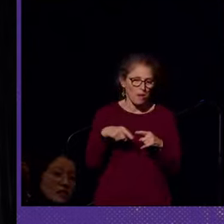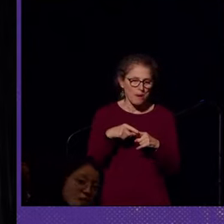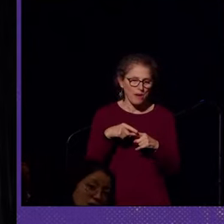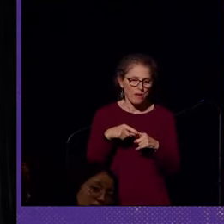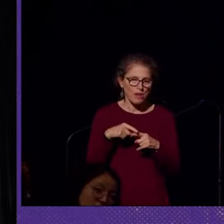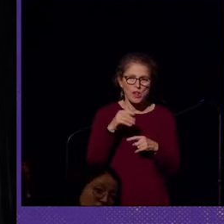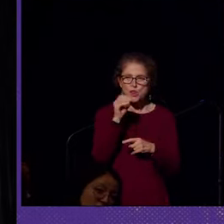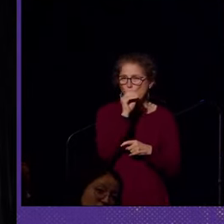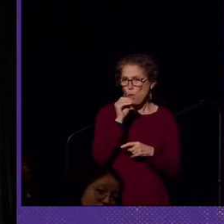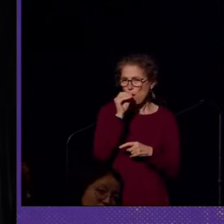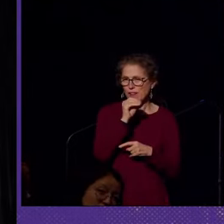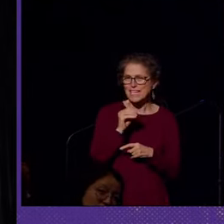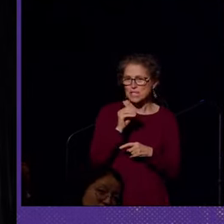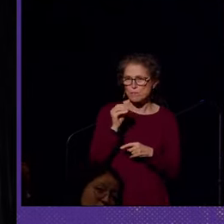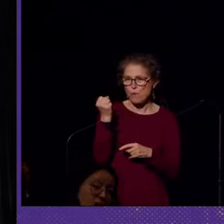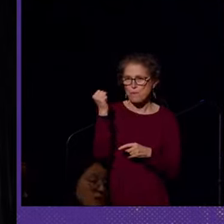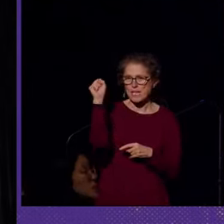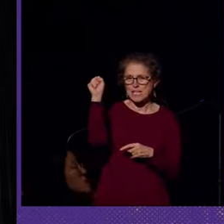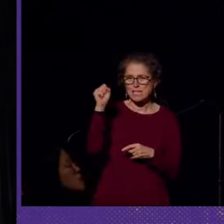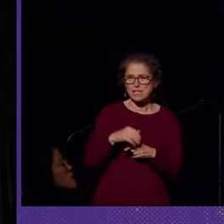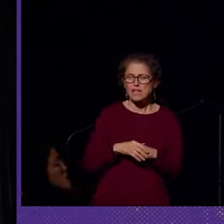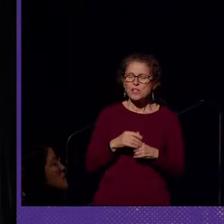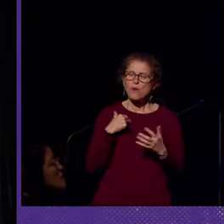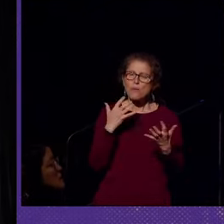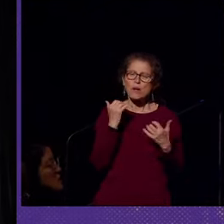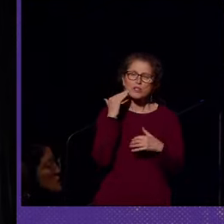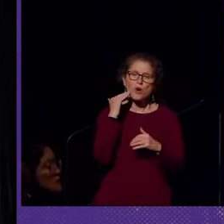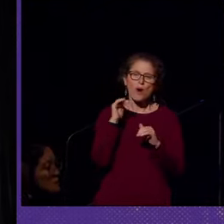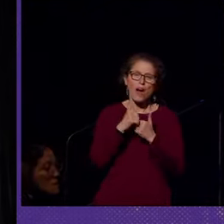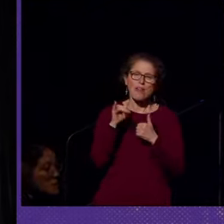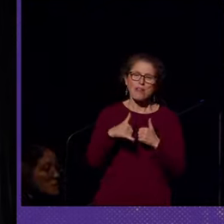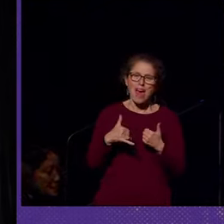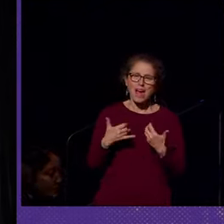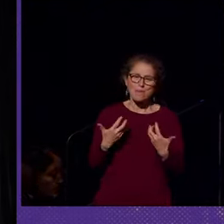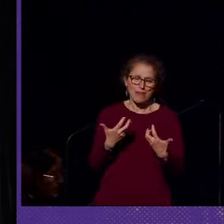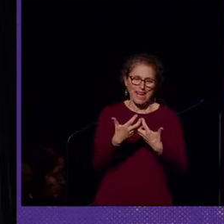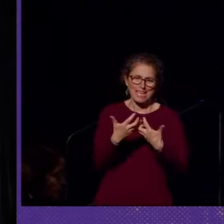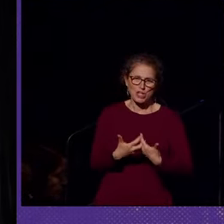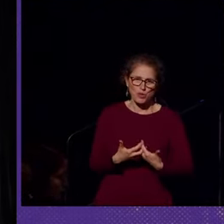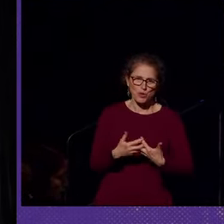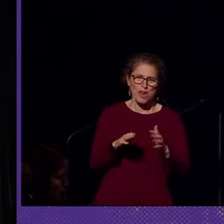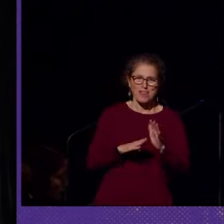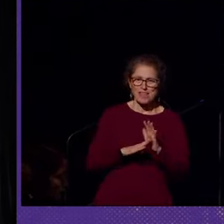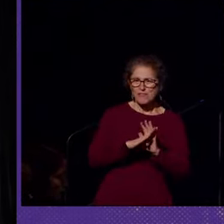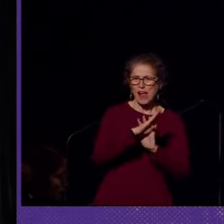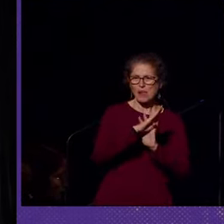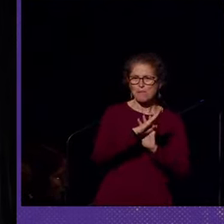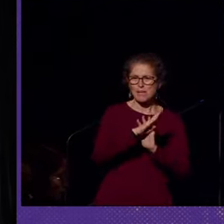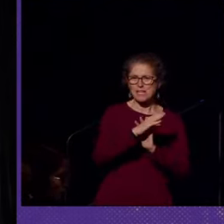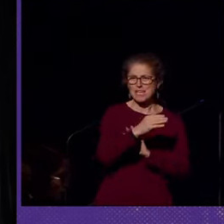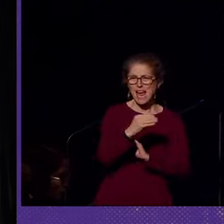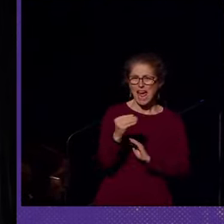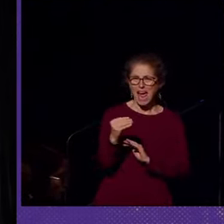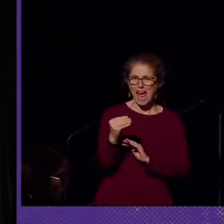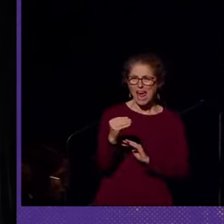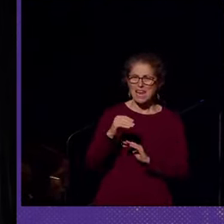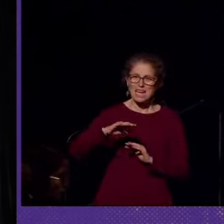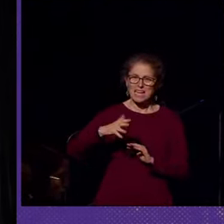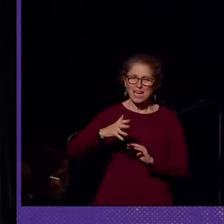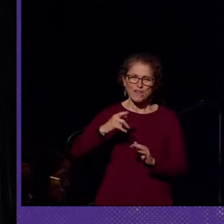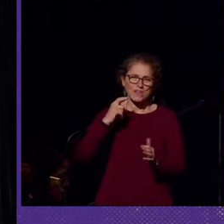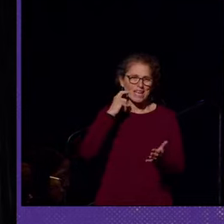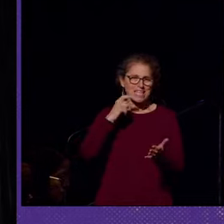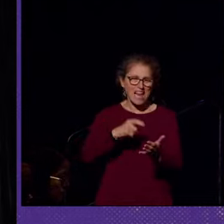oralism movement. And I wanted to know how that played into the development and kind of the